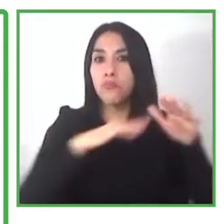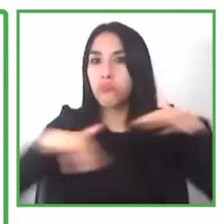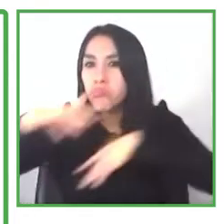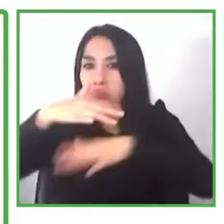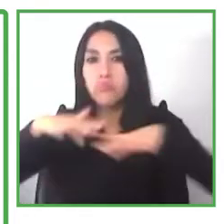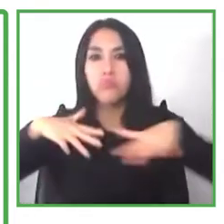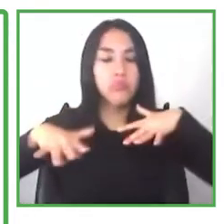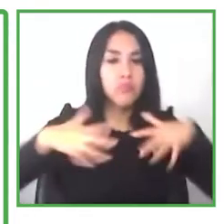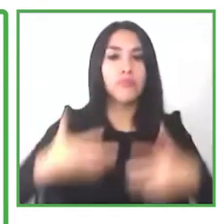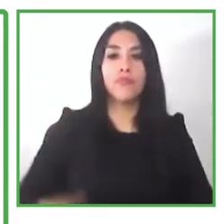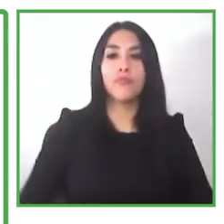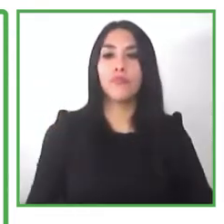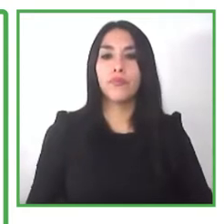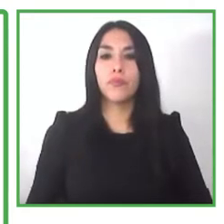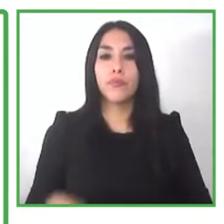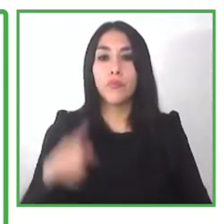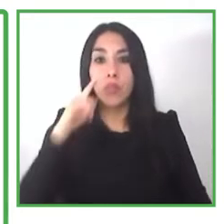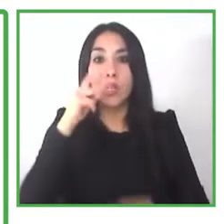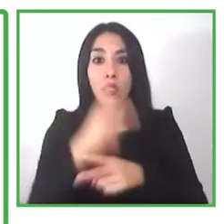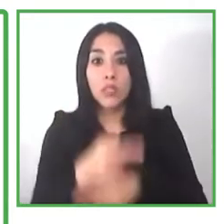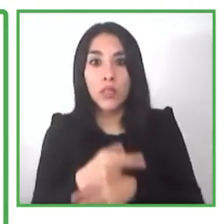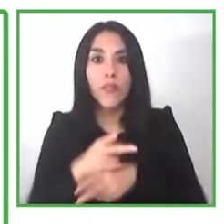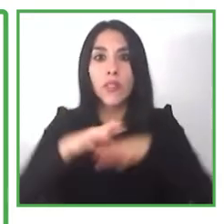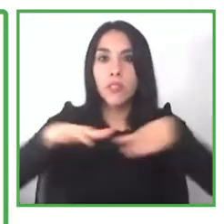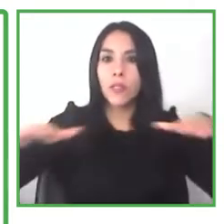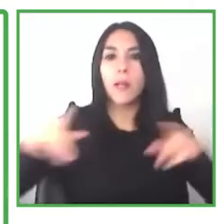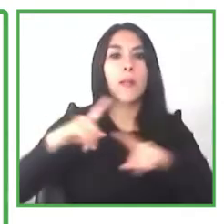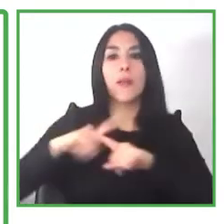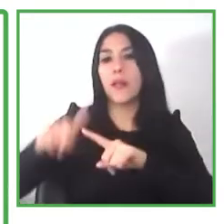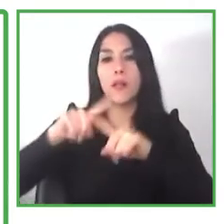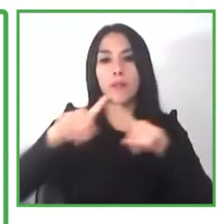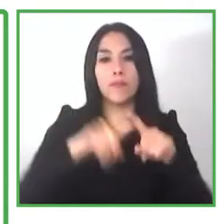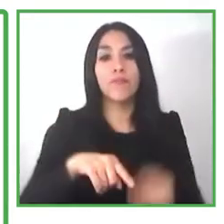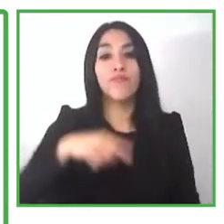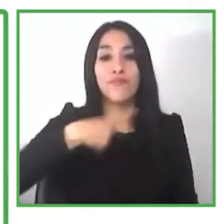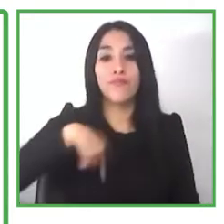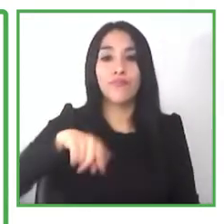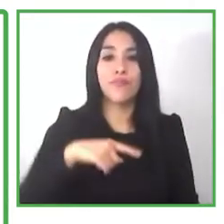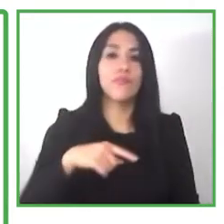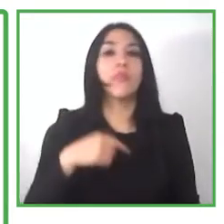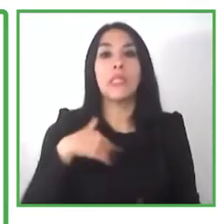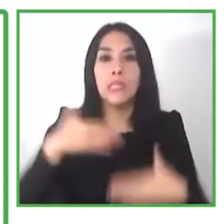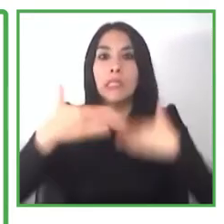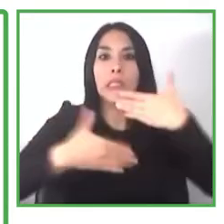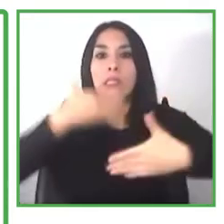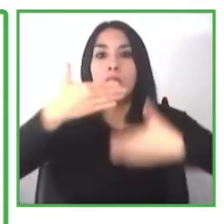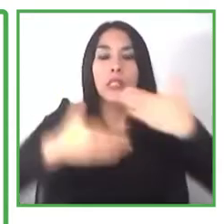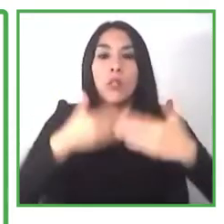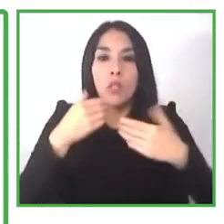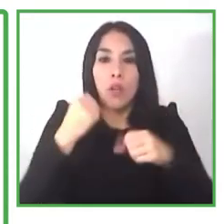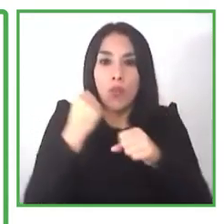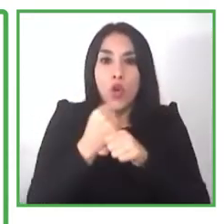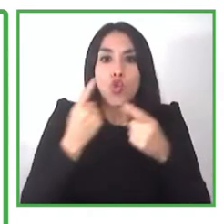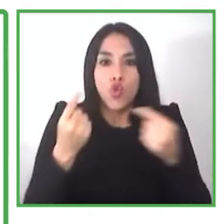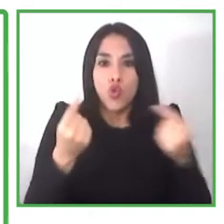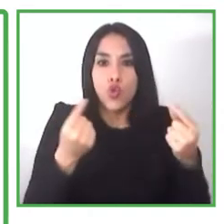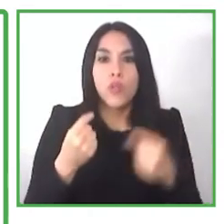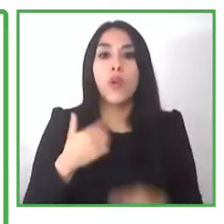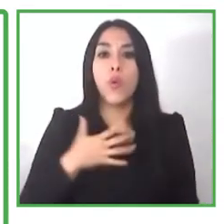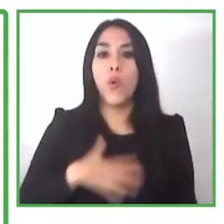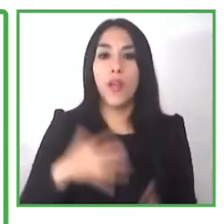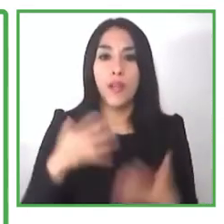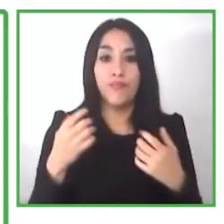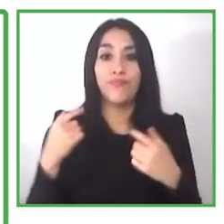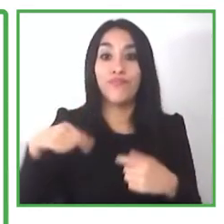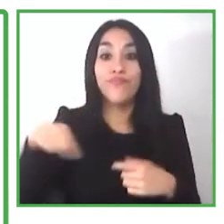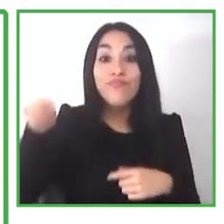we are trying to do is the main thing is is to get people from previously disadvantaged environments we want to